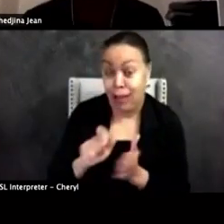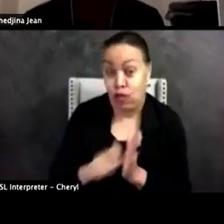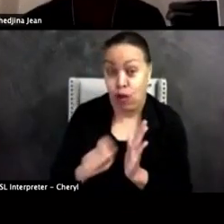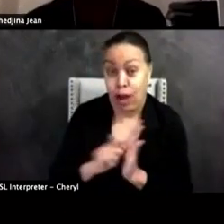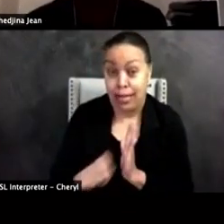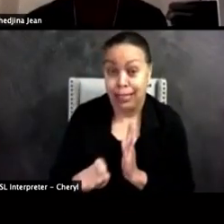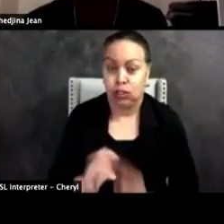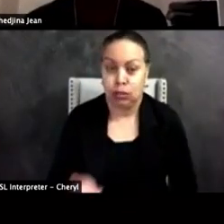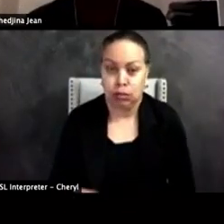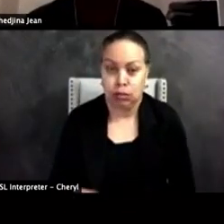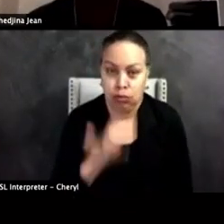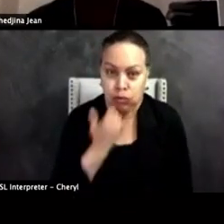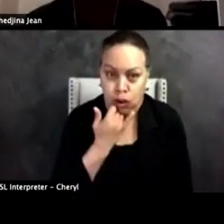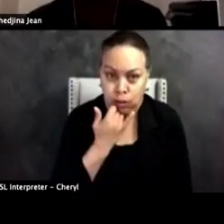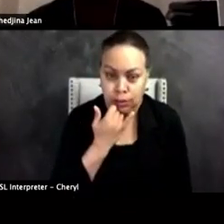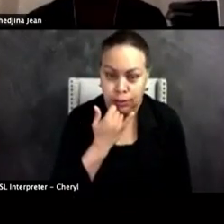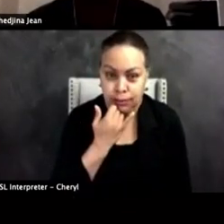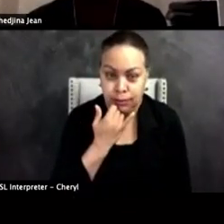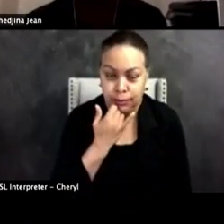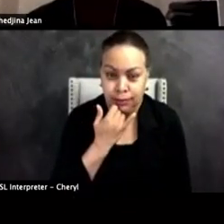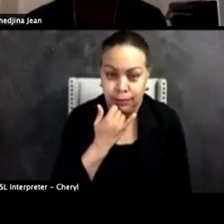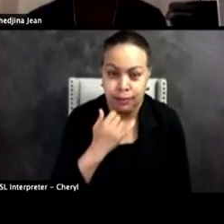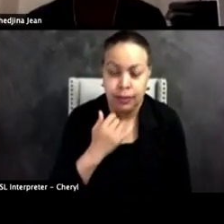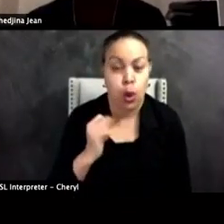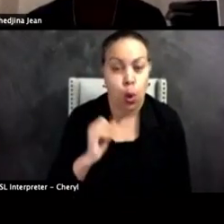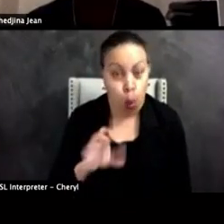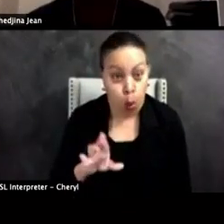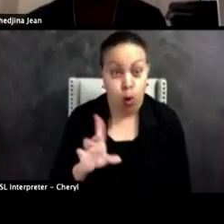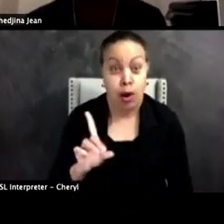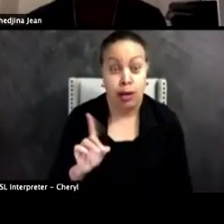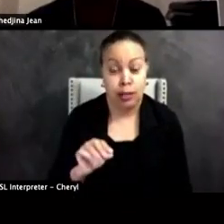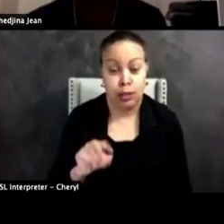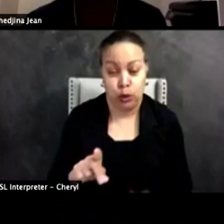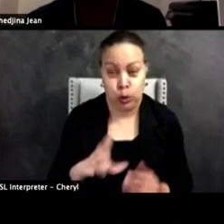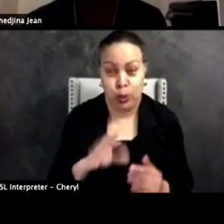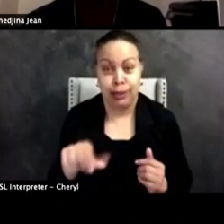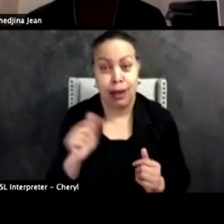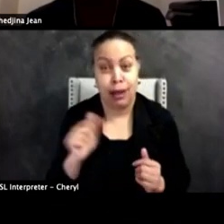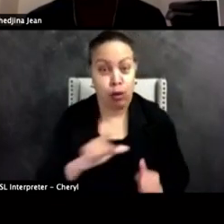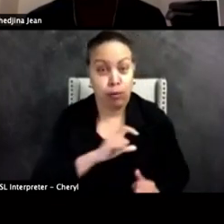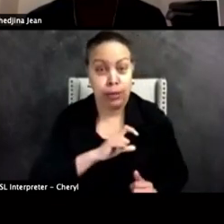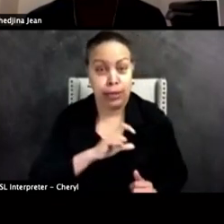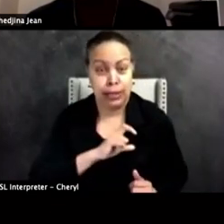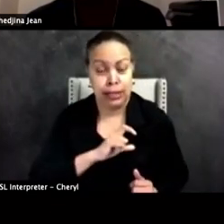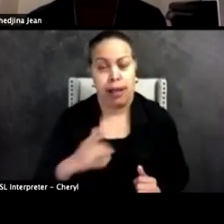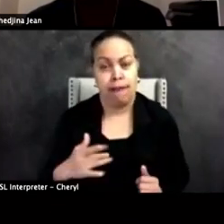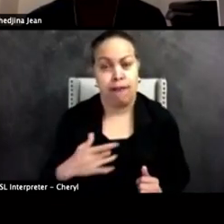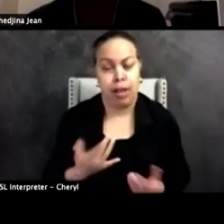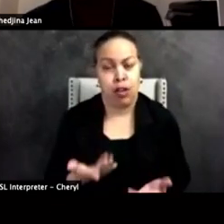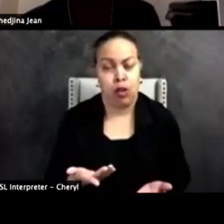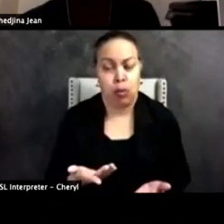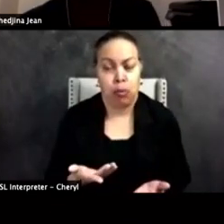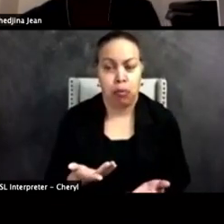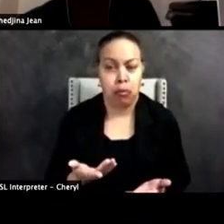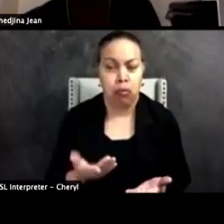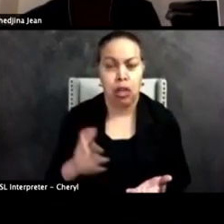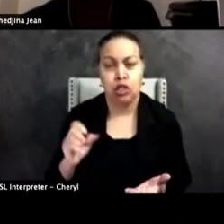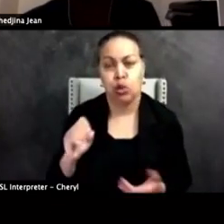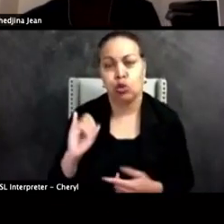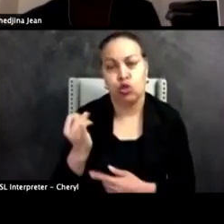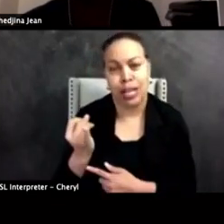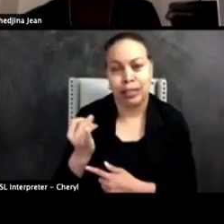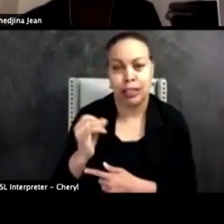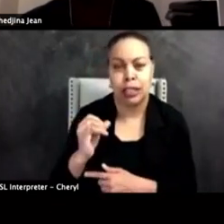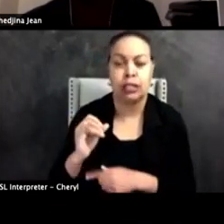fundamentally incorrect? Or do you and other police feel that social justice